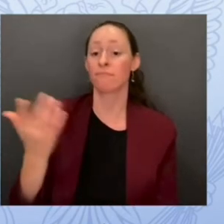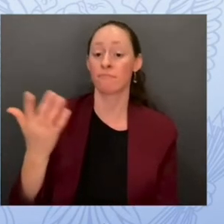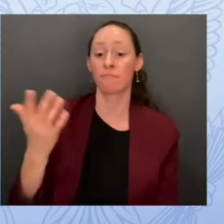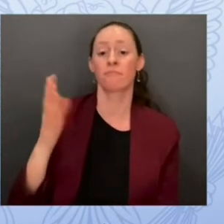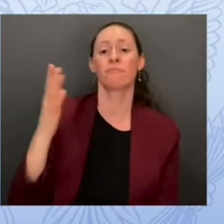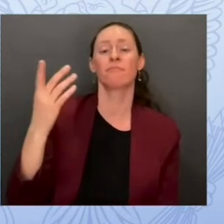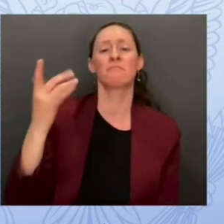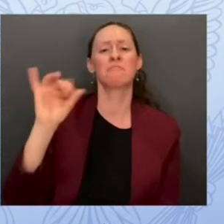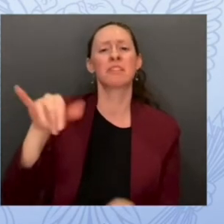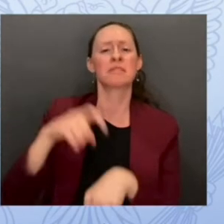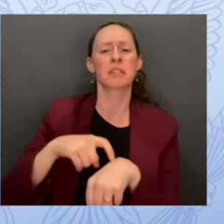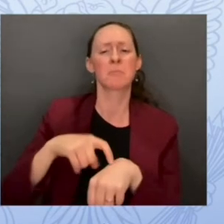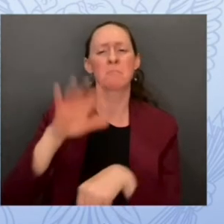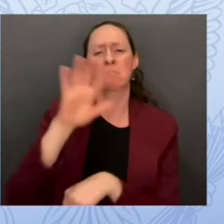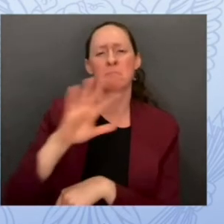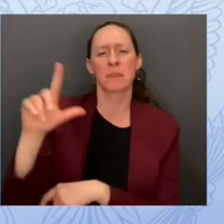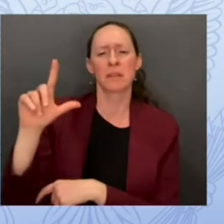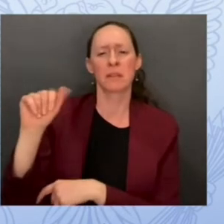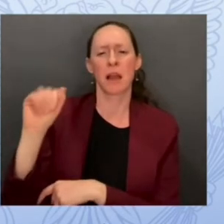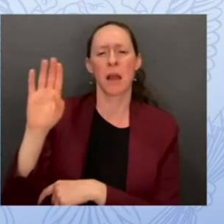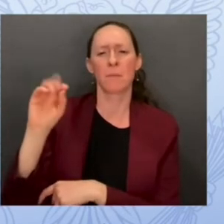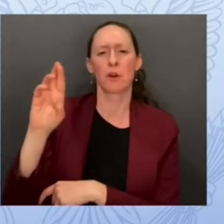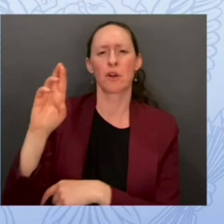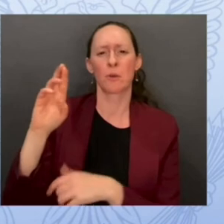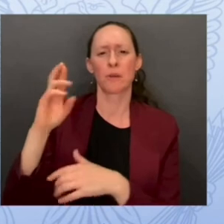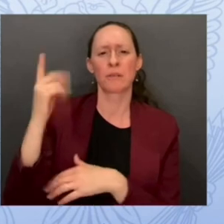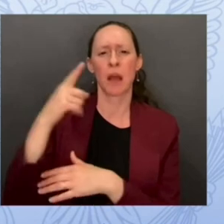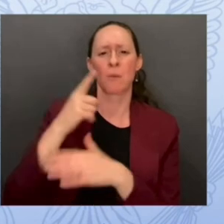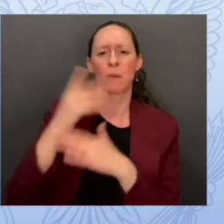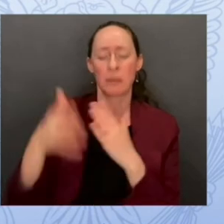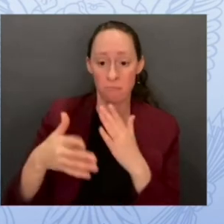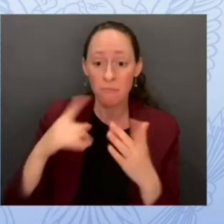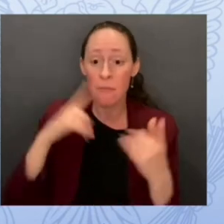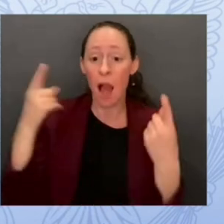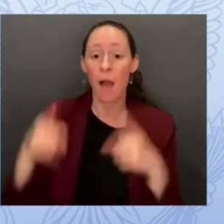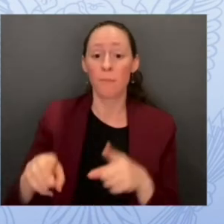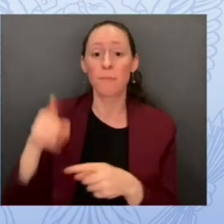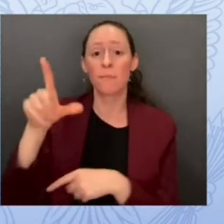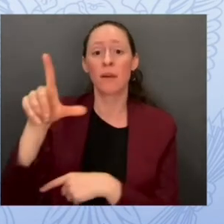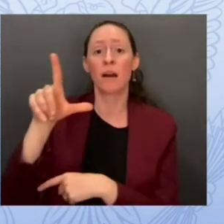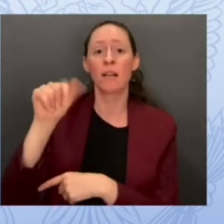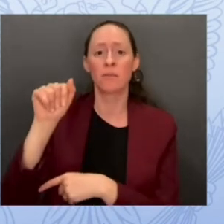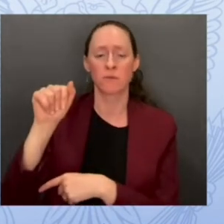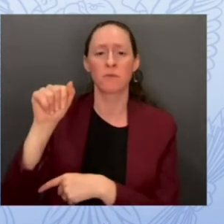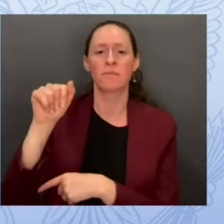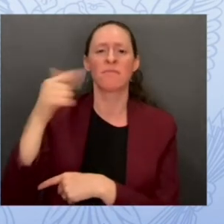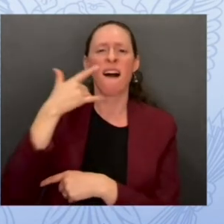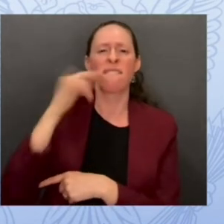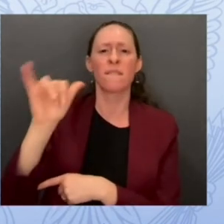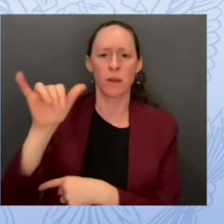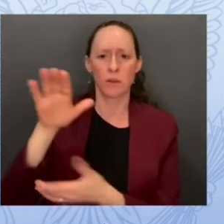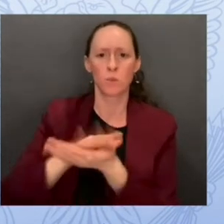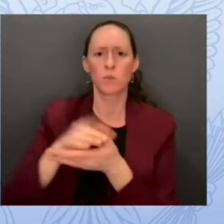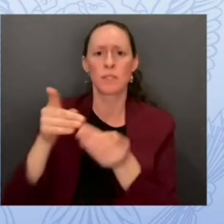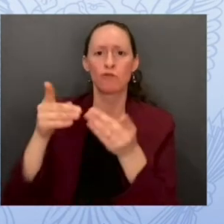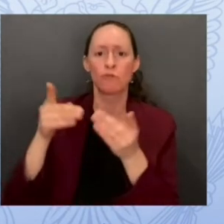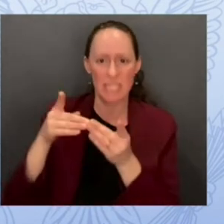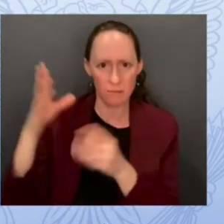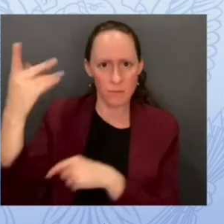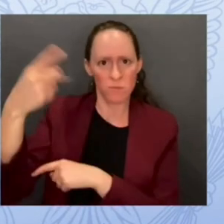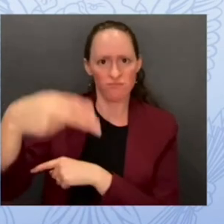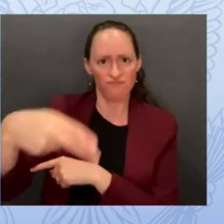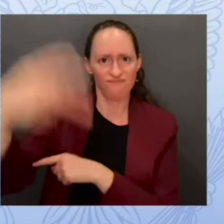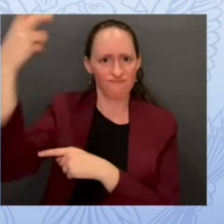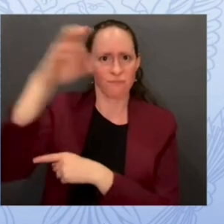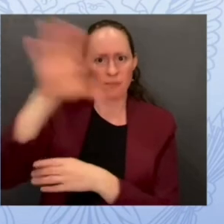district experienced a very significant ransomware attack that disrupted the district's access to email and